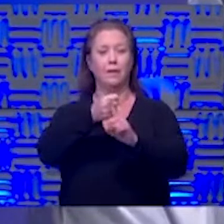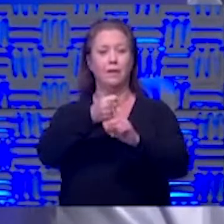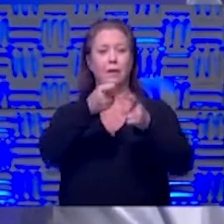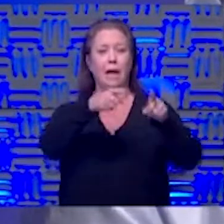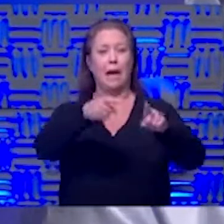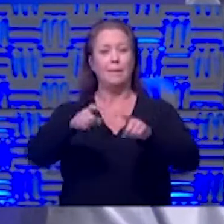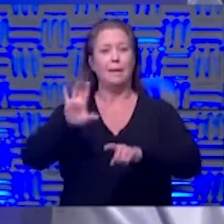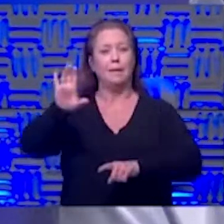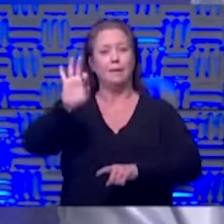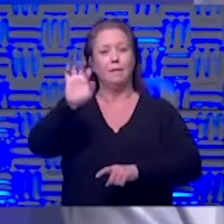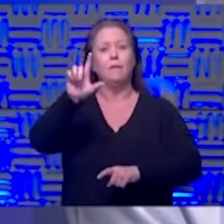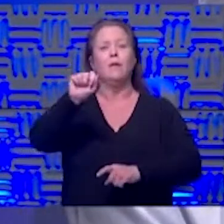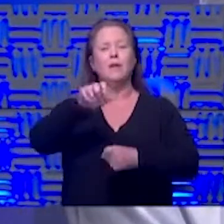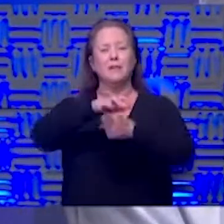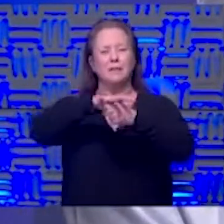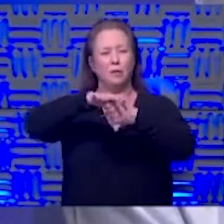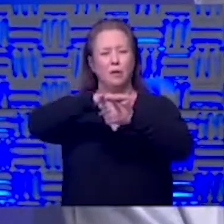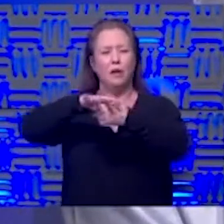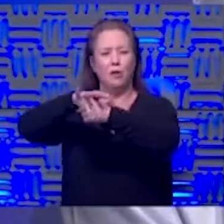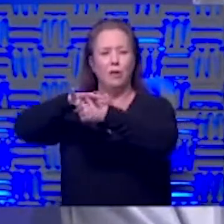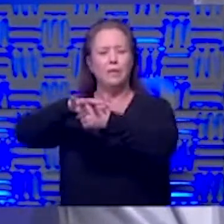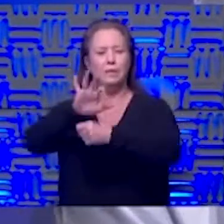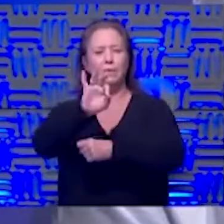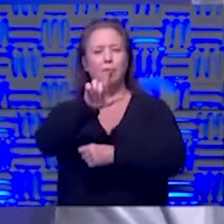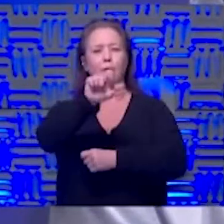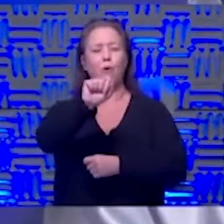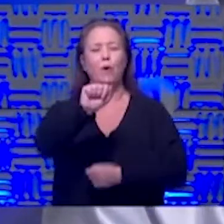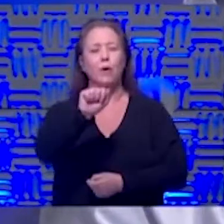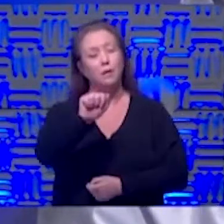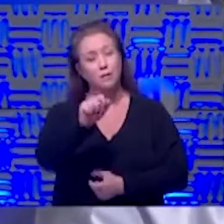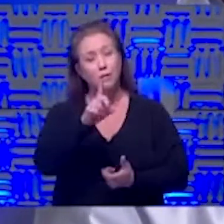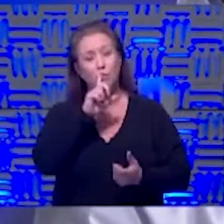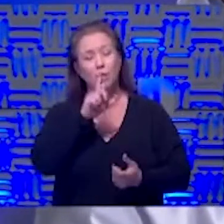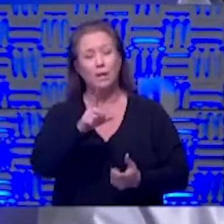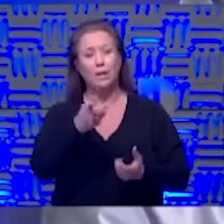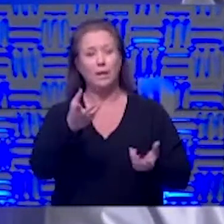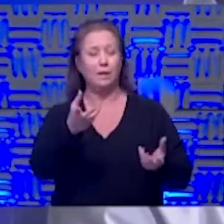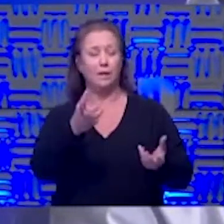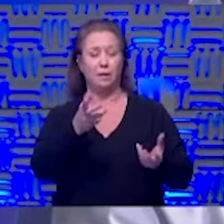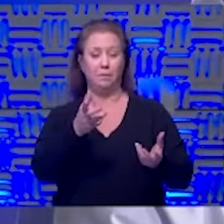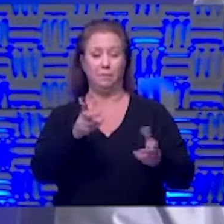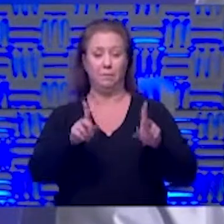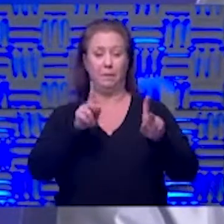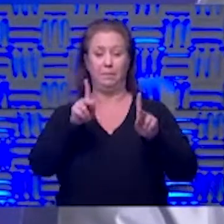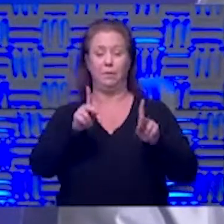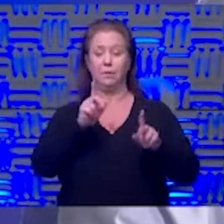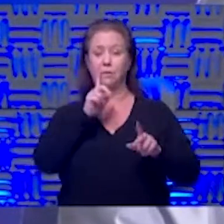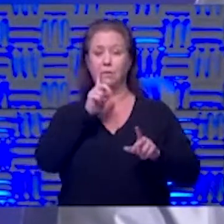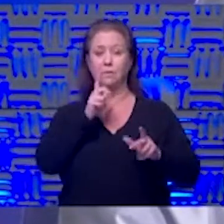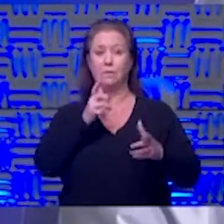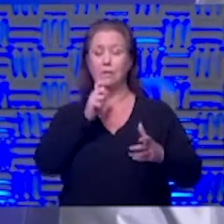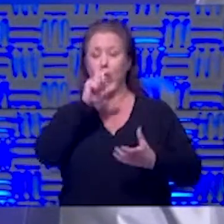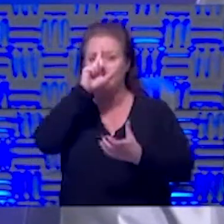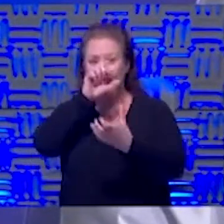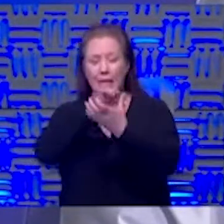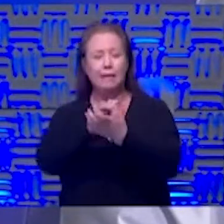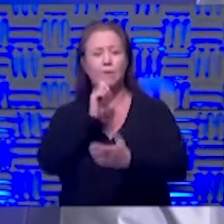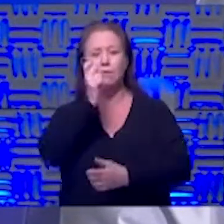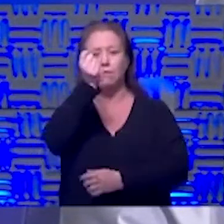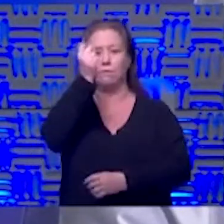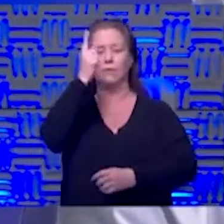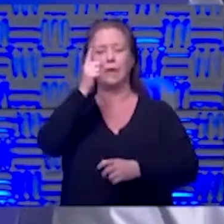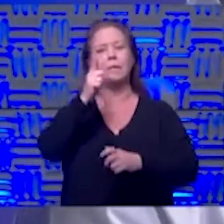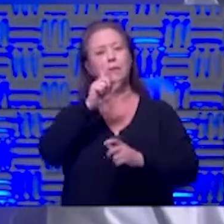in certain areas especially so I think it's just a matter of people either not wanting to understand and believe that it's out